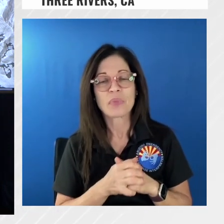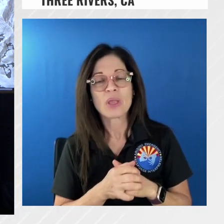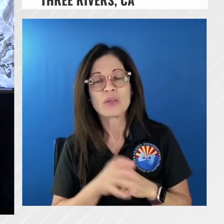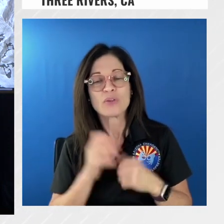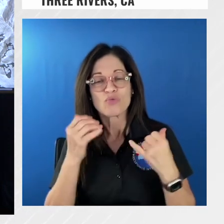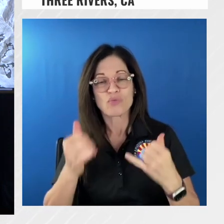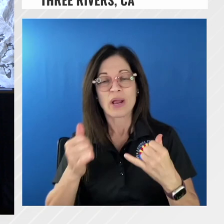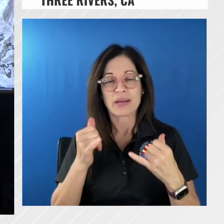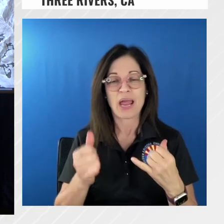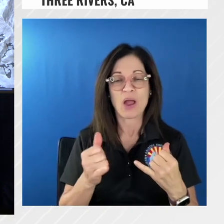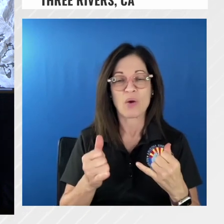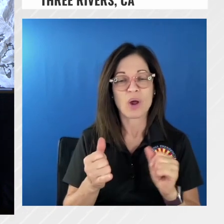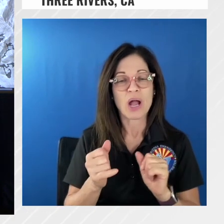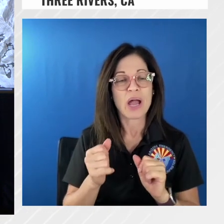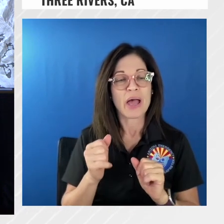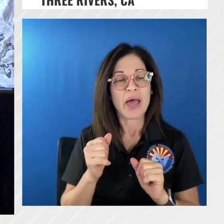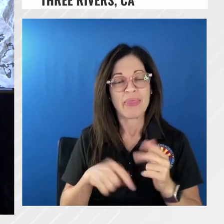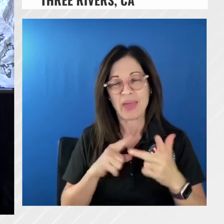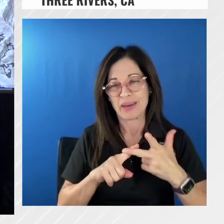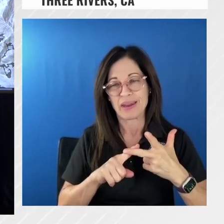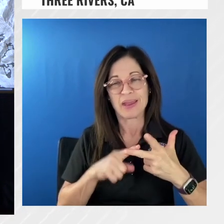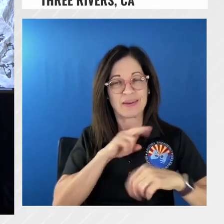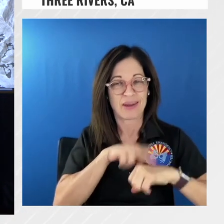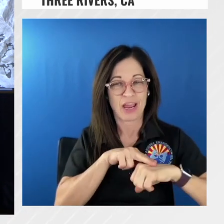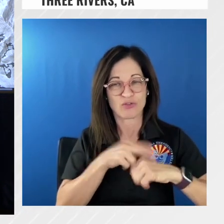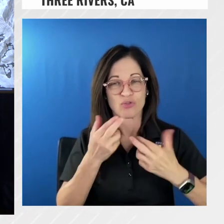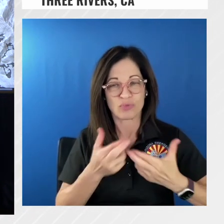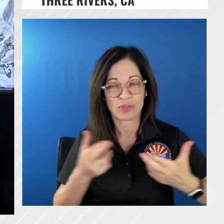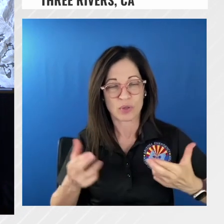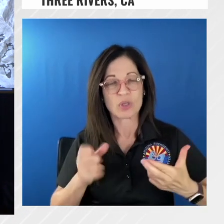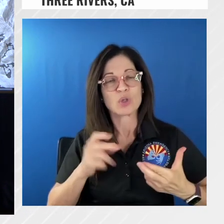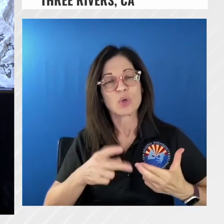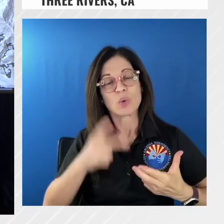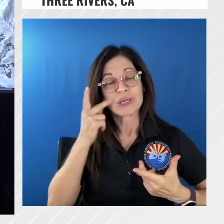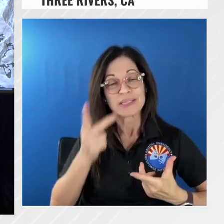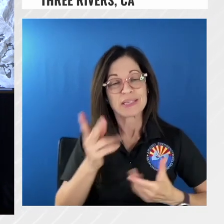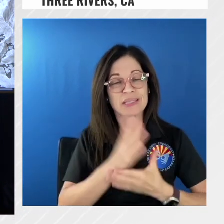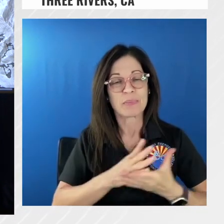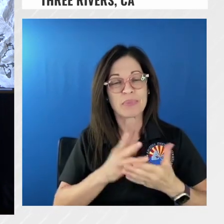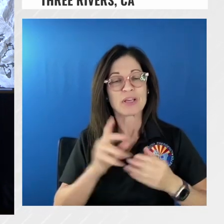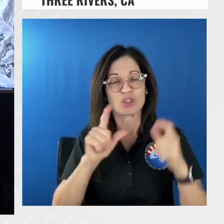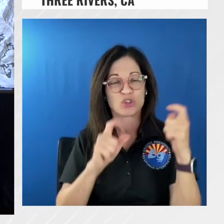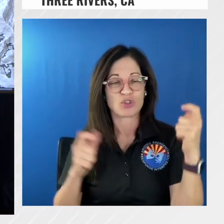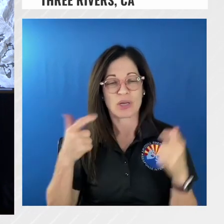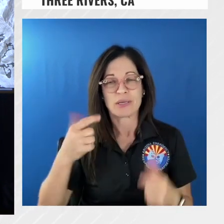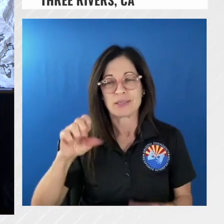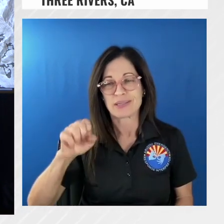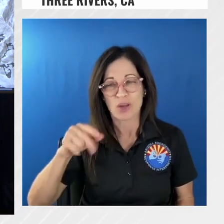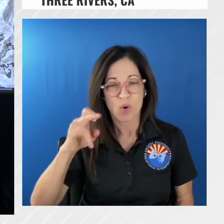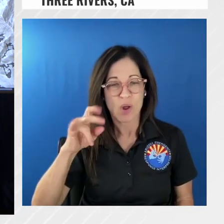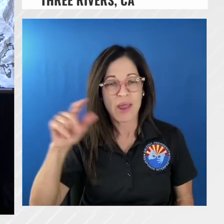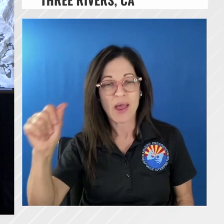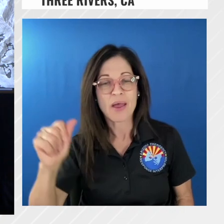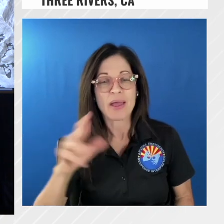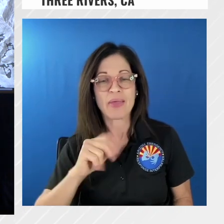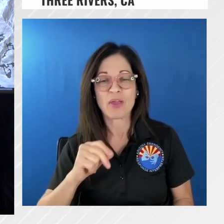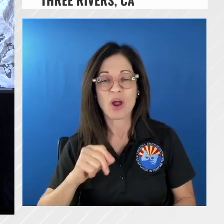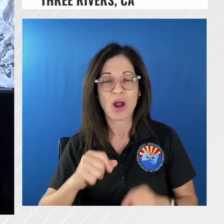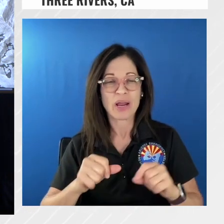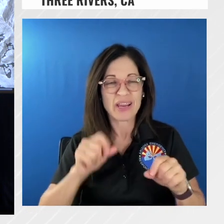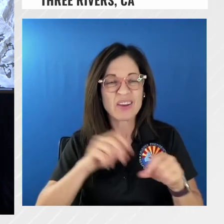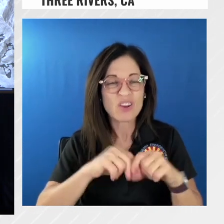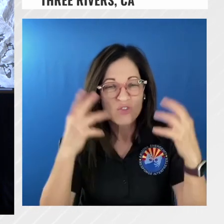resources which are these giant sequoia grows that are highlighted in the darker shades of gray and then our firefighters that are actually physically out here